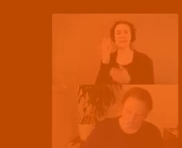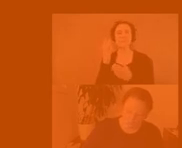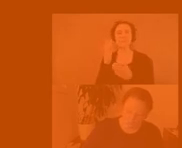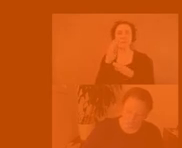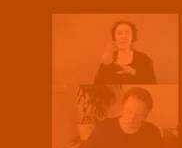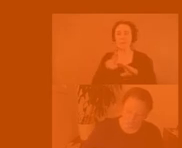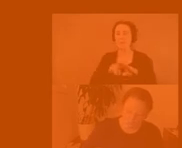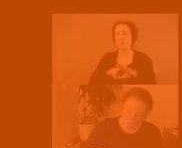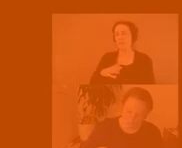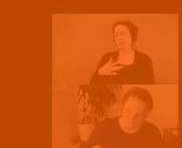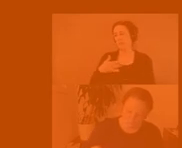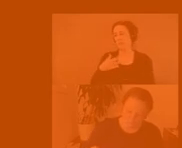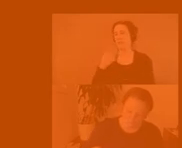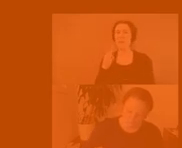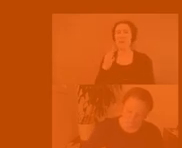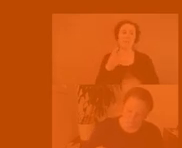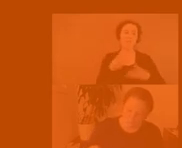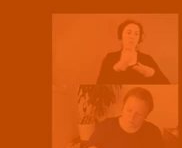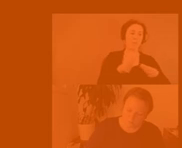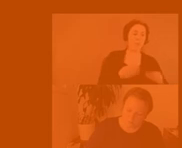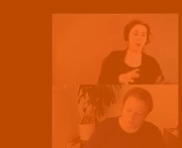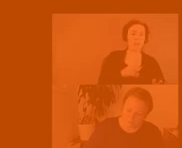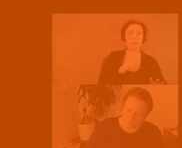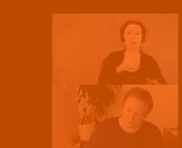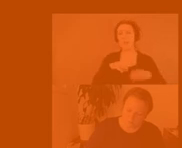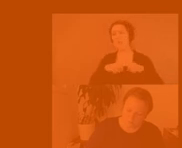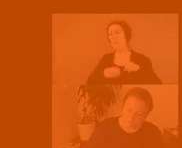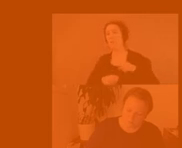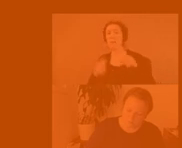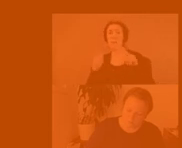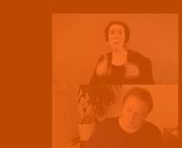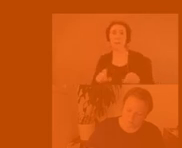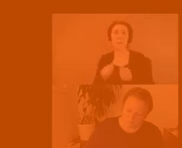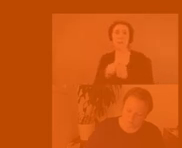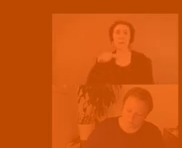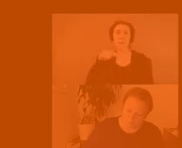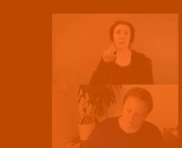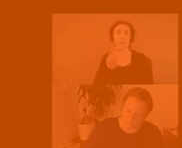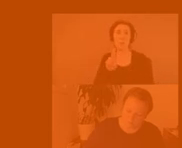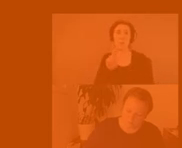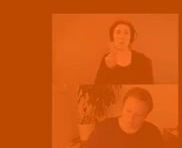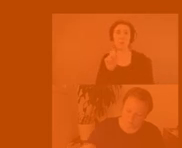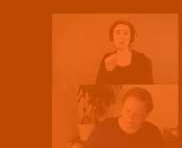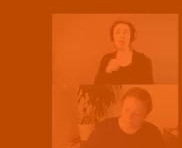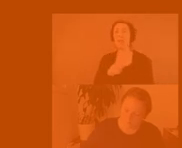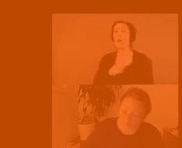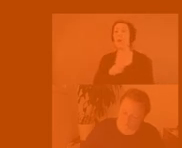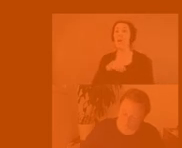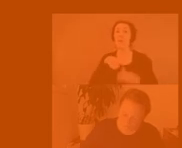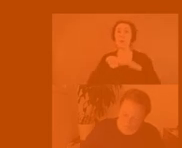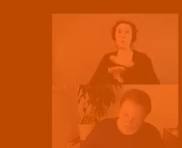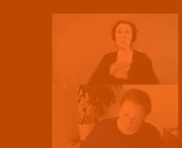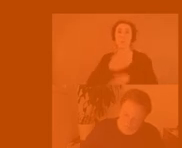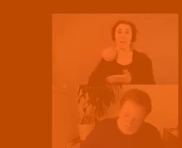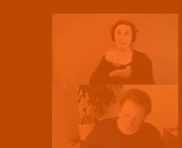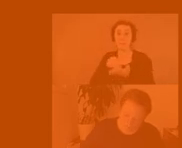life at least in the United States I was born in the middle of the AIDS pandemic so I